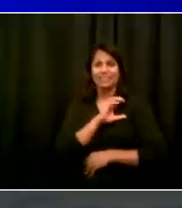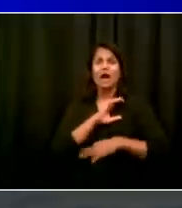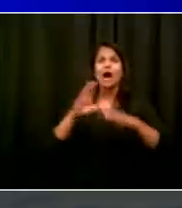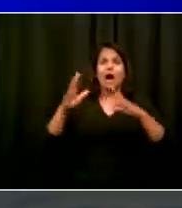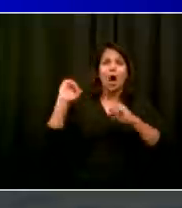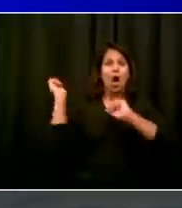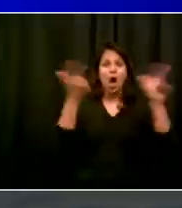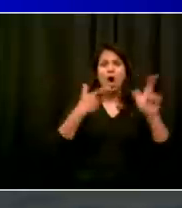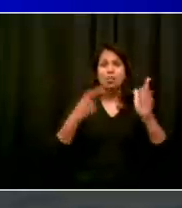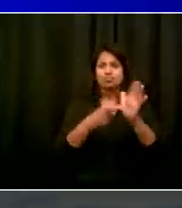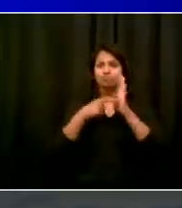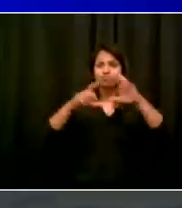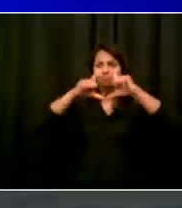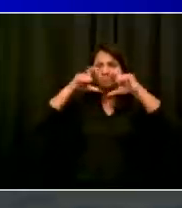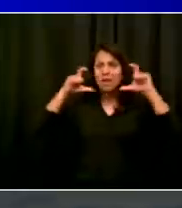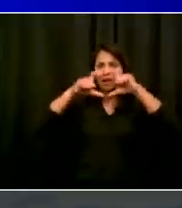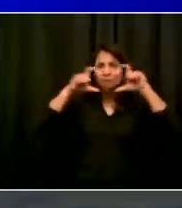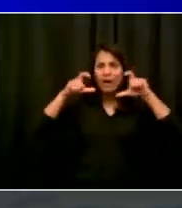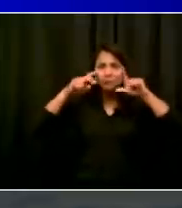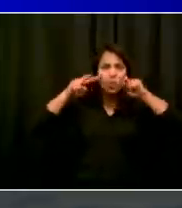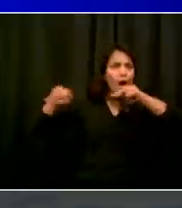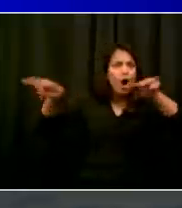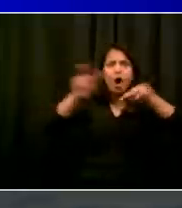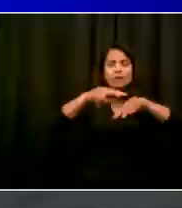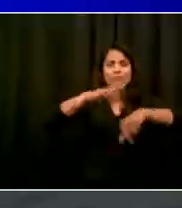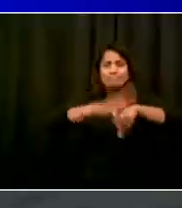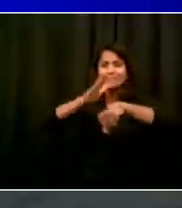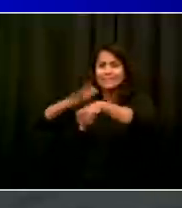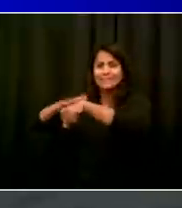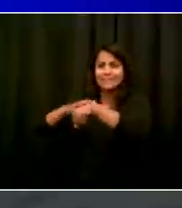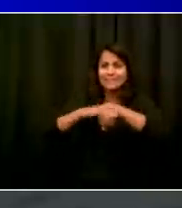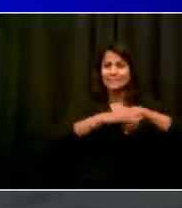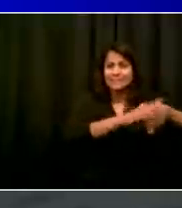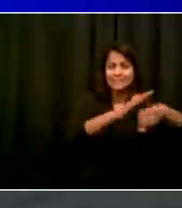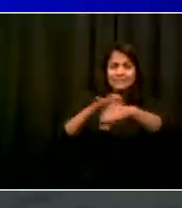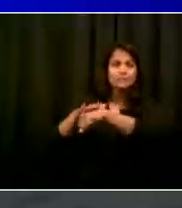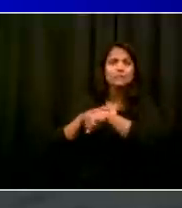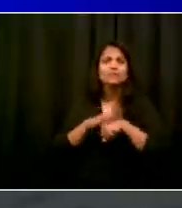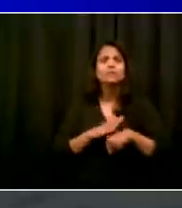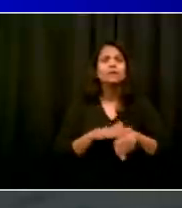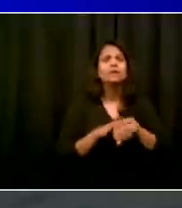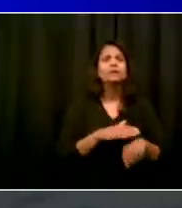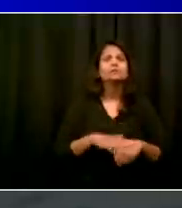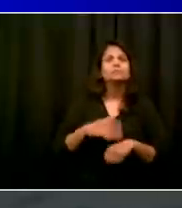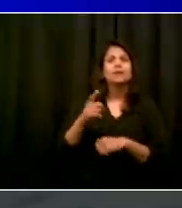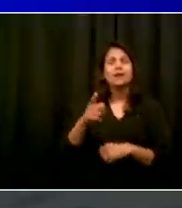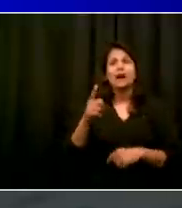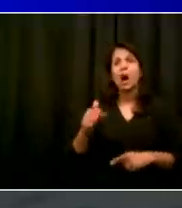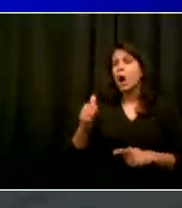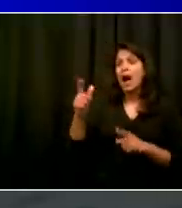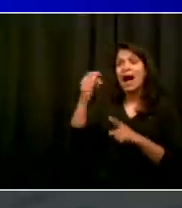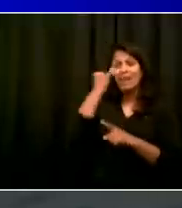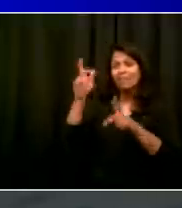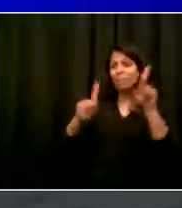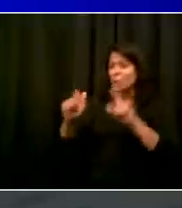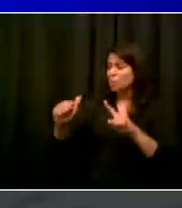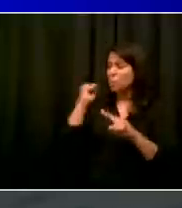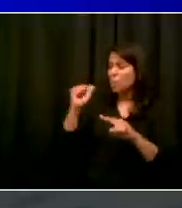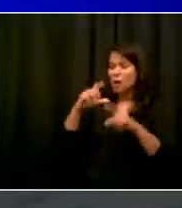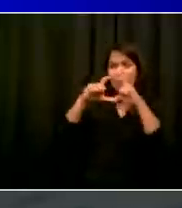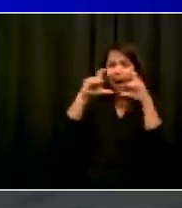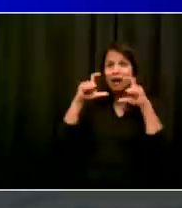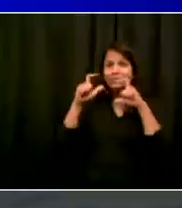and obviously in the case where there is noncompliance issuing summonses. 400 from the NYPD,